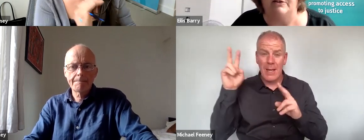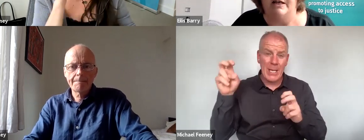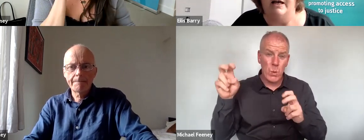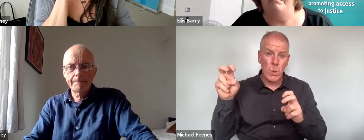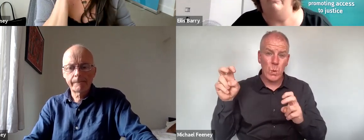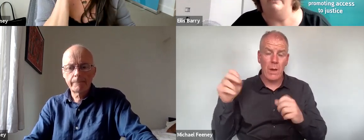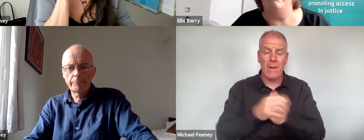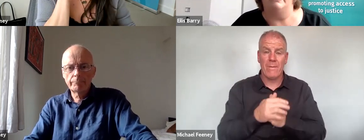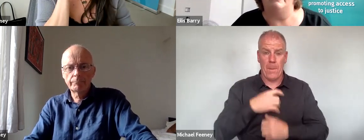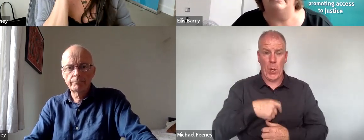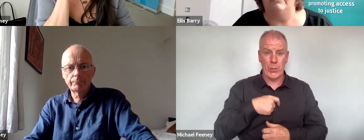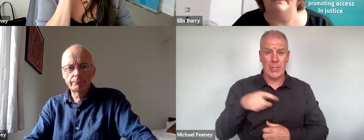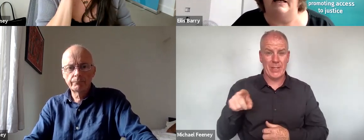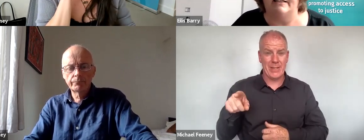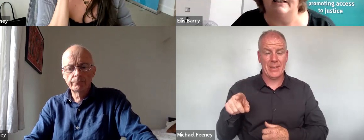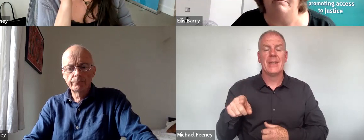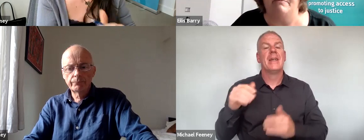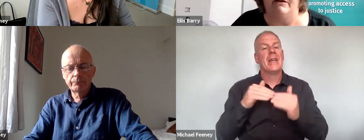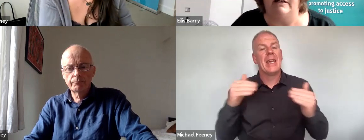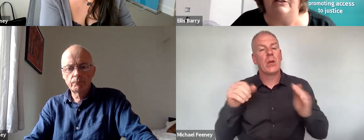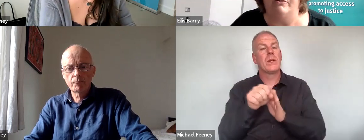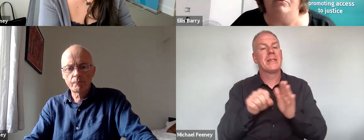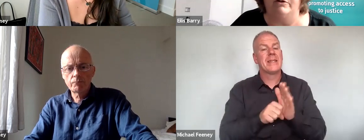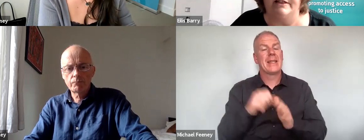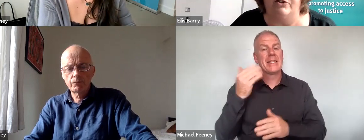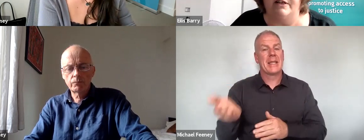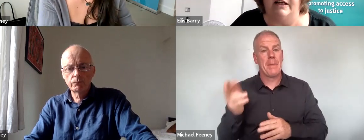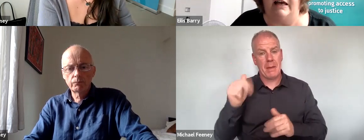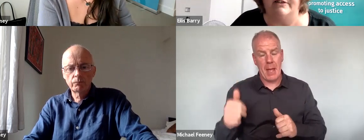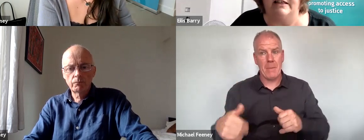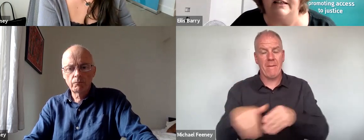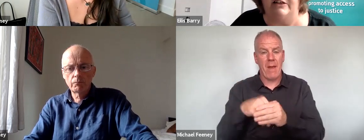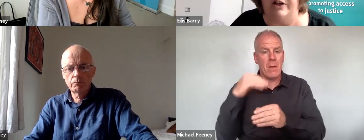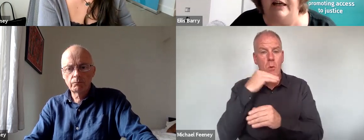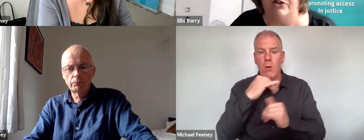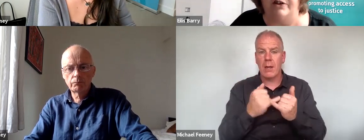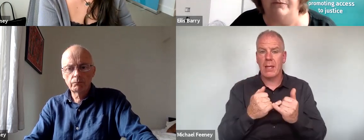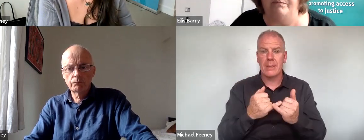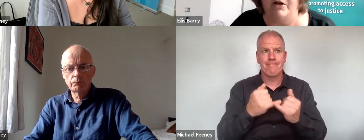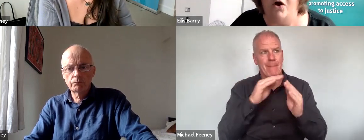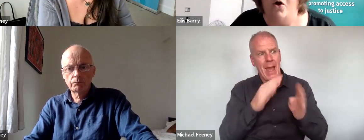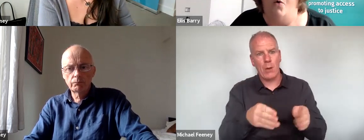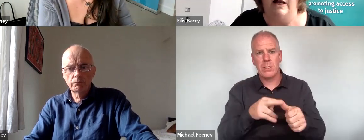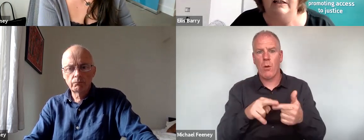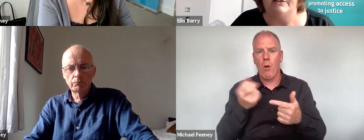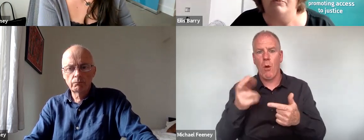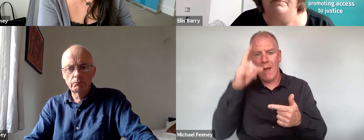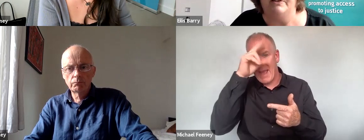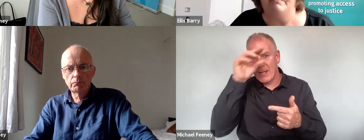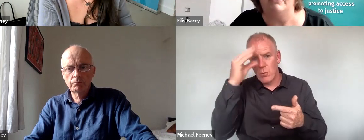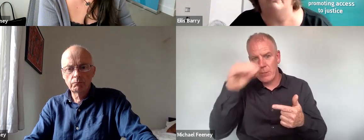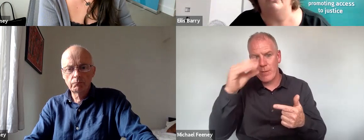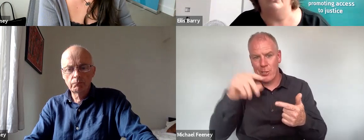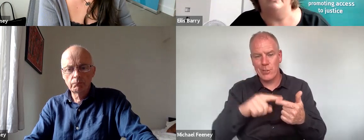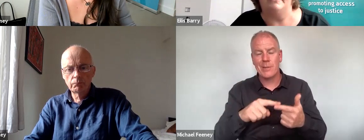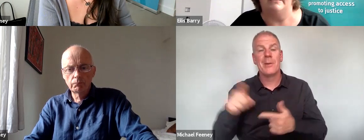claimant, bearing in mind that equal status claims may relate to important issues like housing and education. While it is open